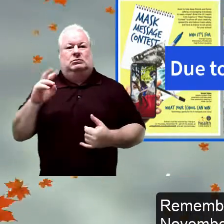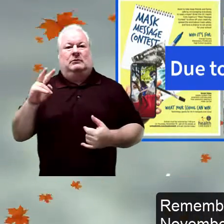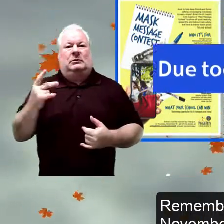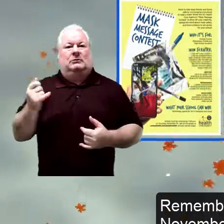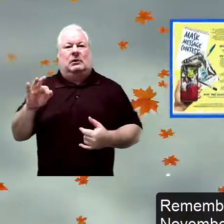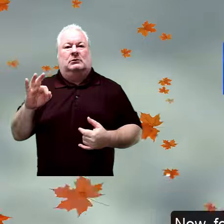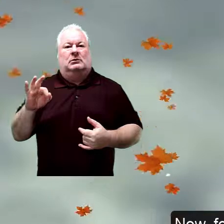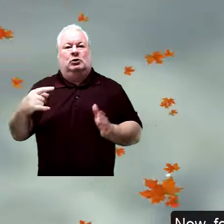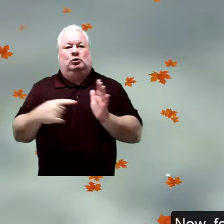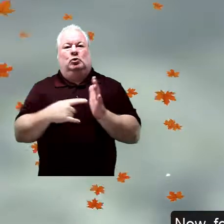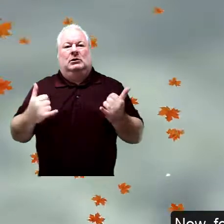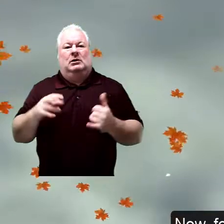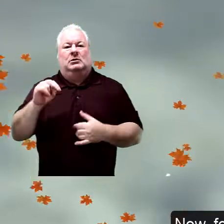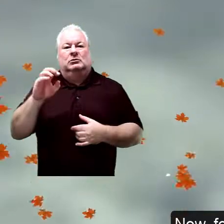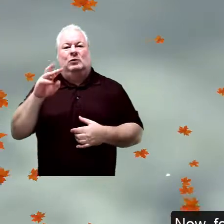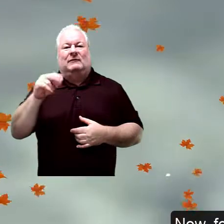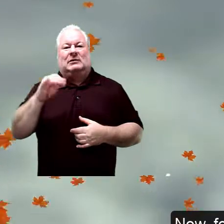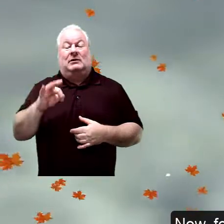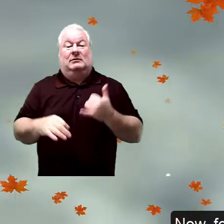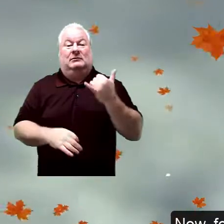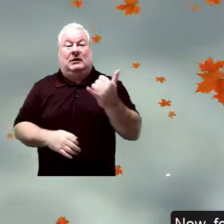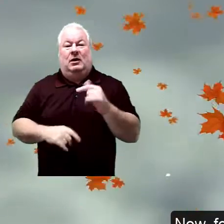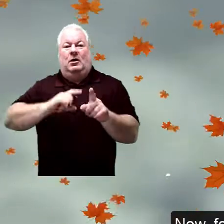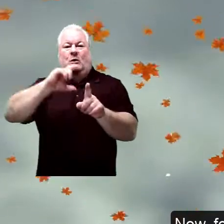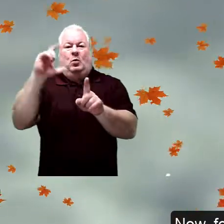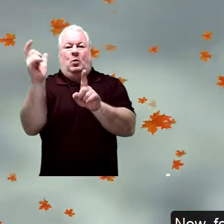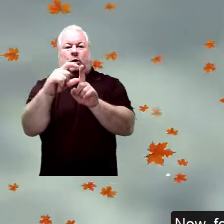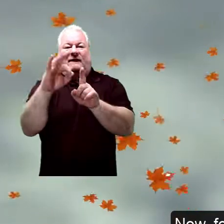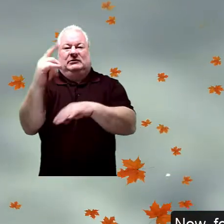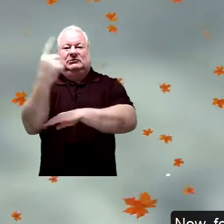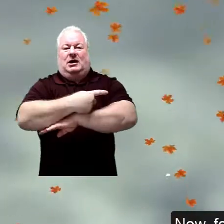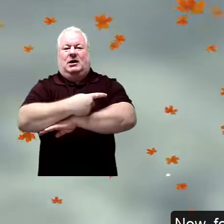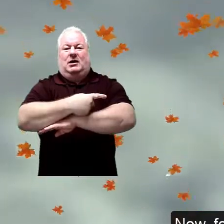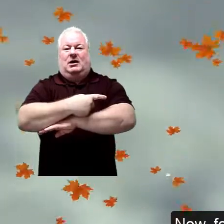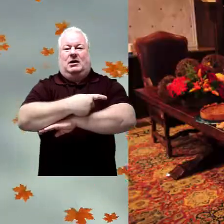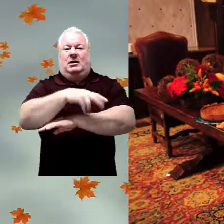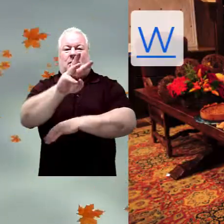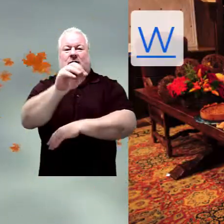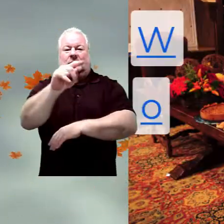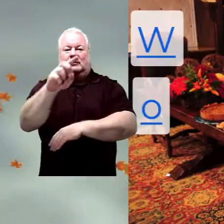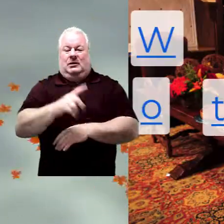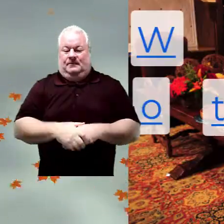19th. And now for our word of the day.